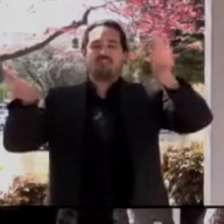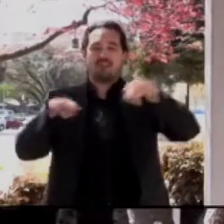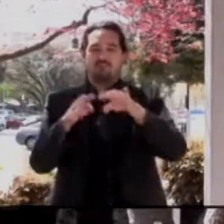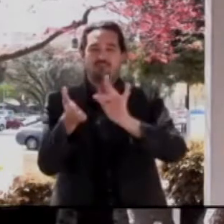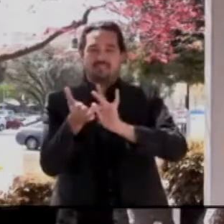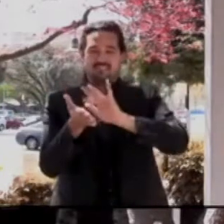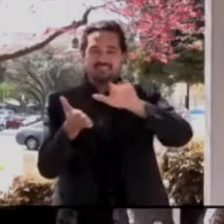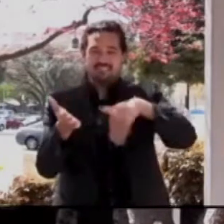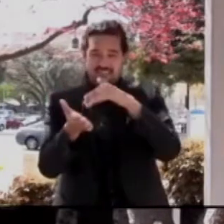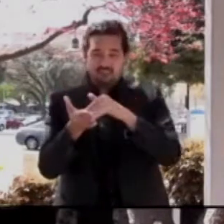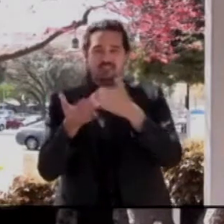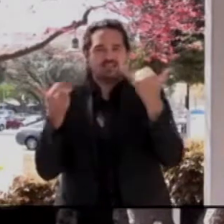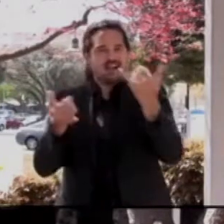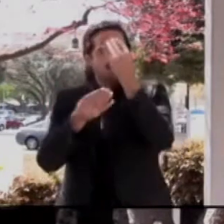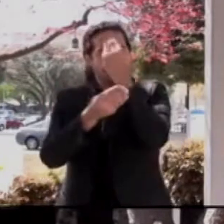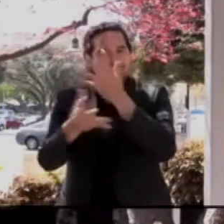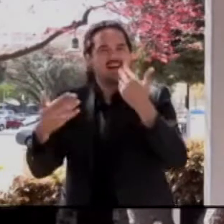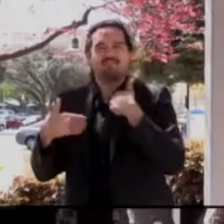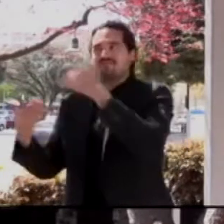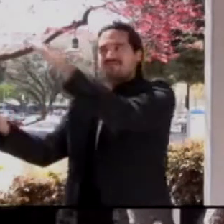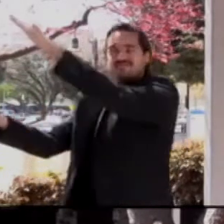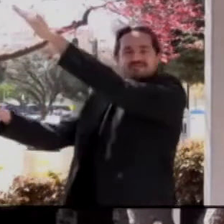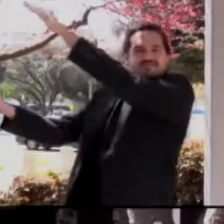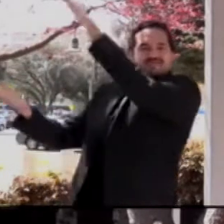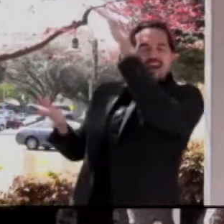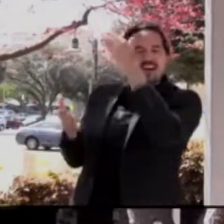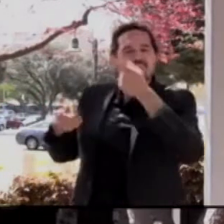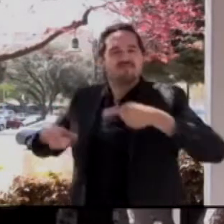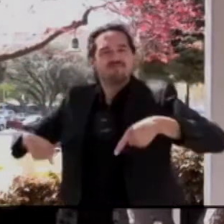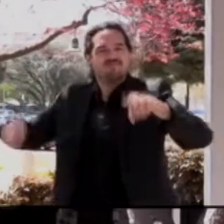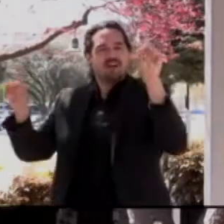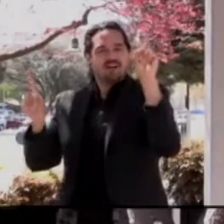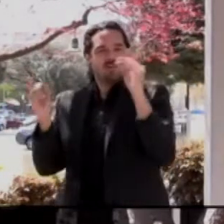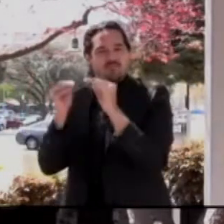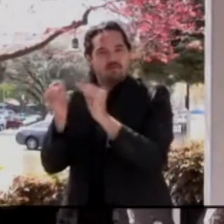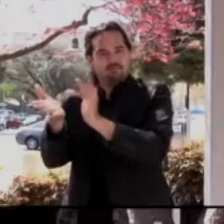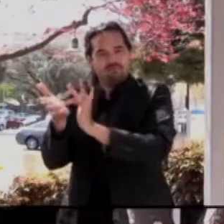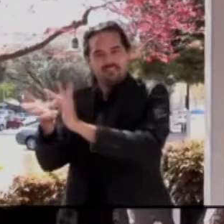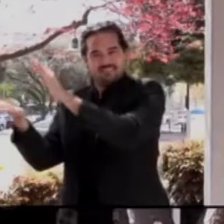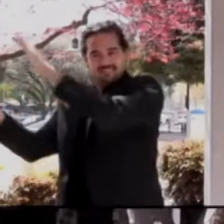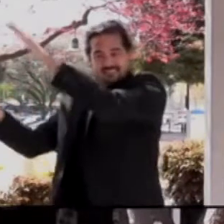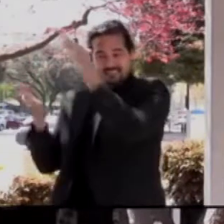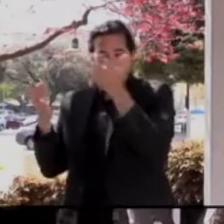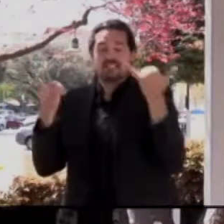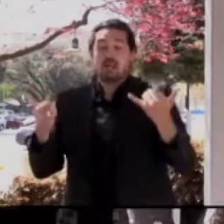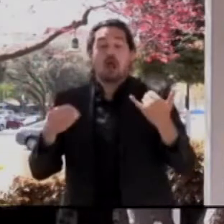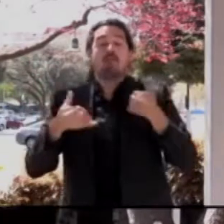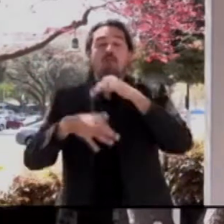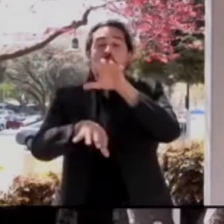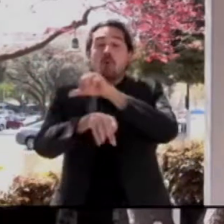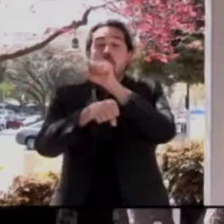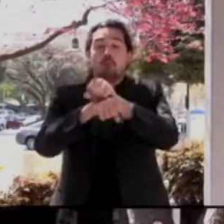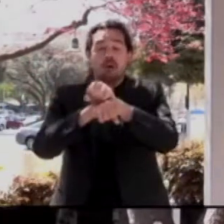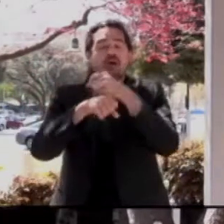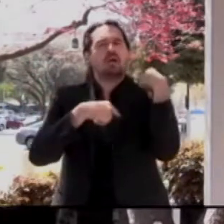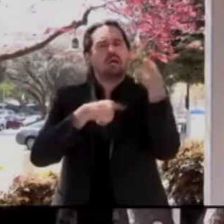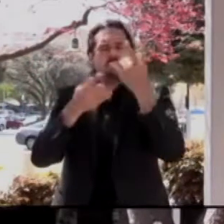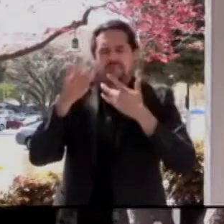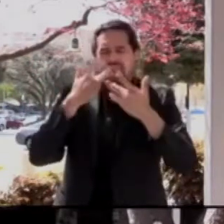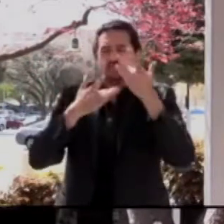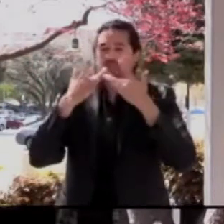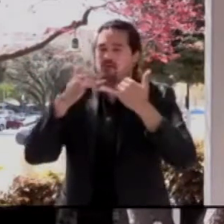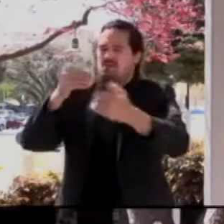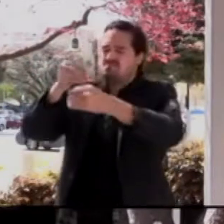the county health system has been able to open up tens of thousands of new appointment slots for the remainder of this week. We'll be adding